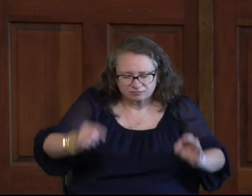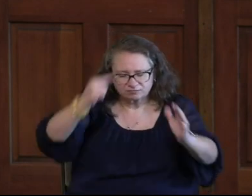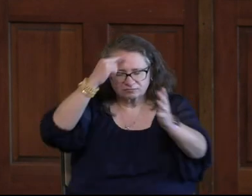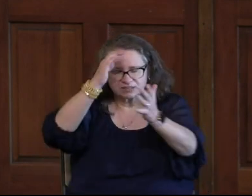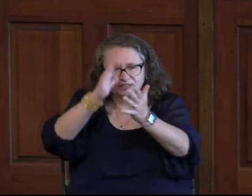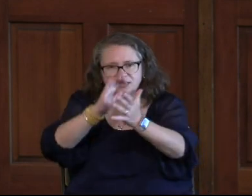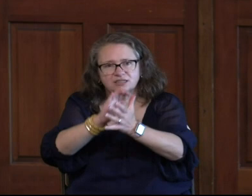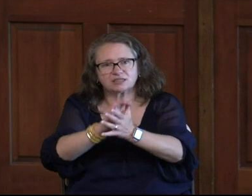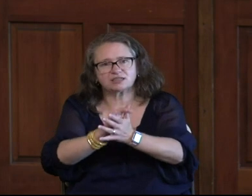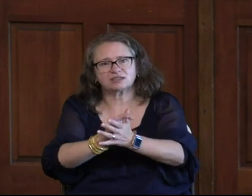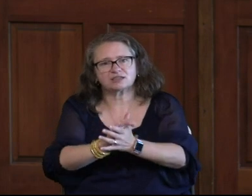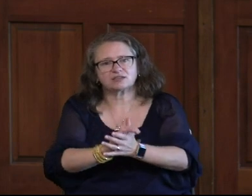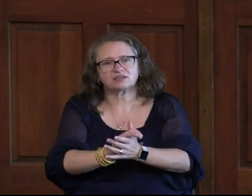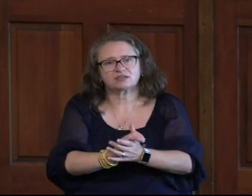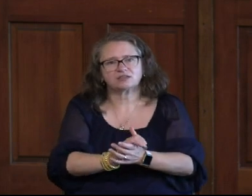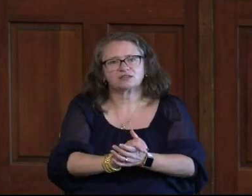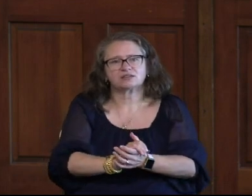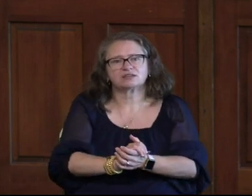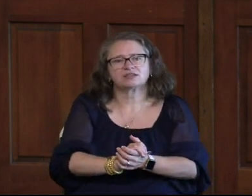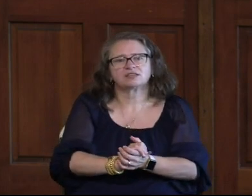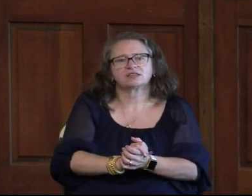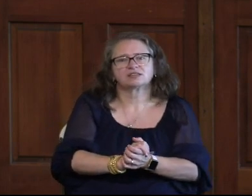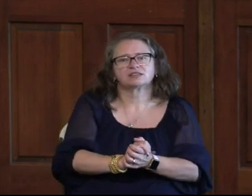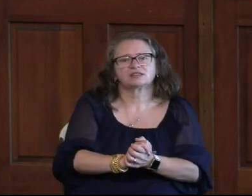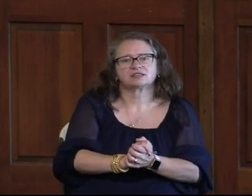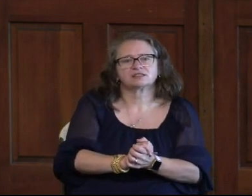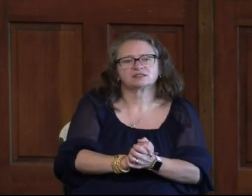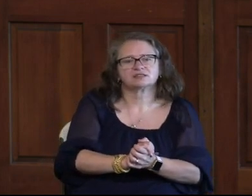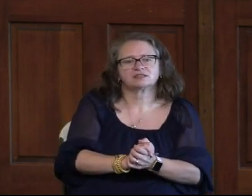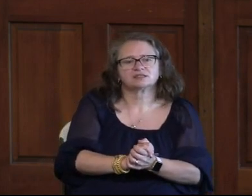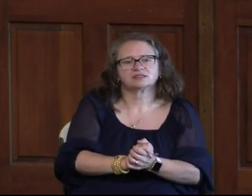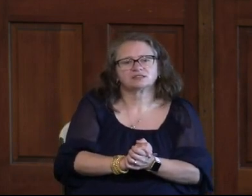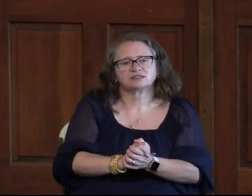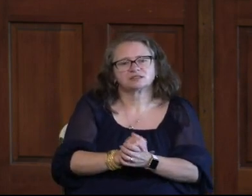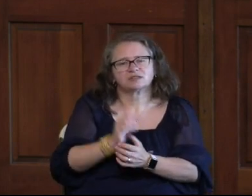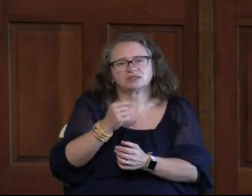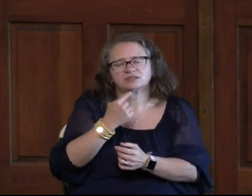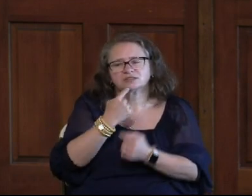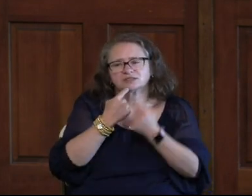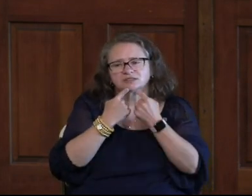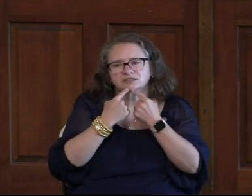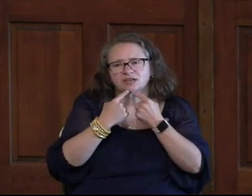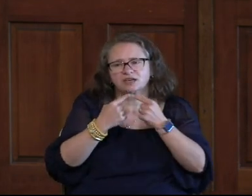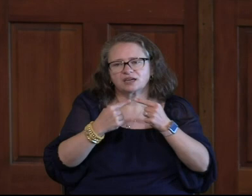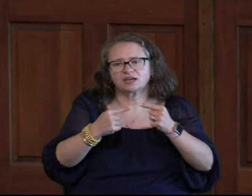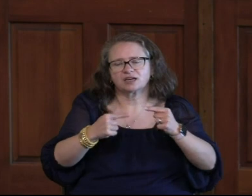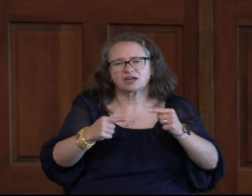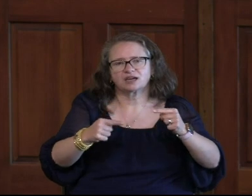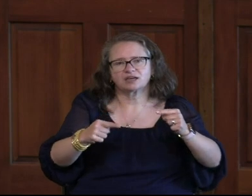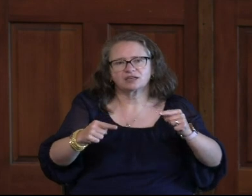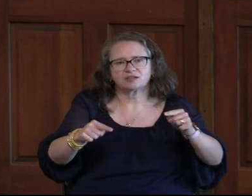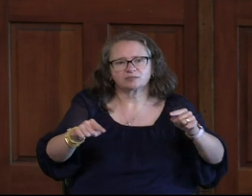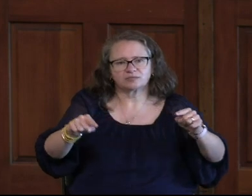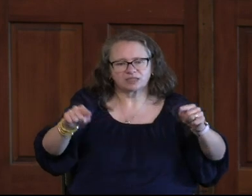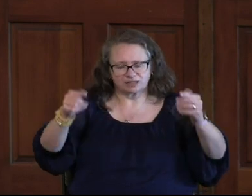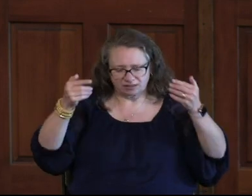oh I believe what you say